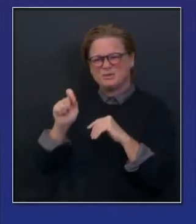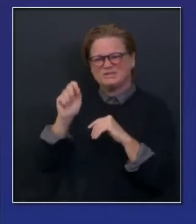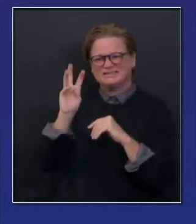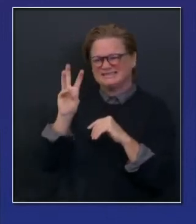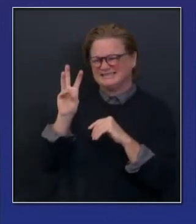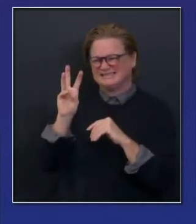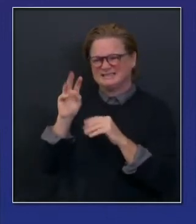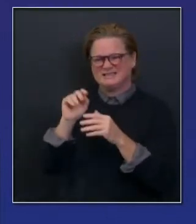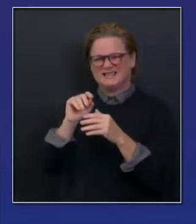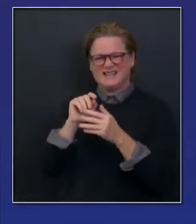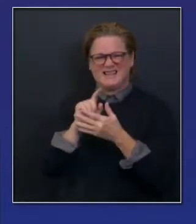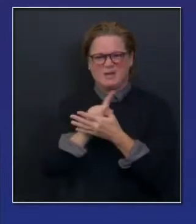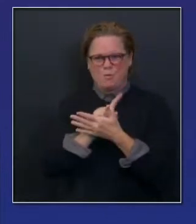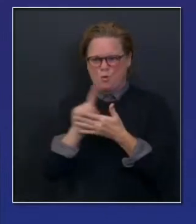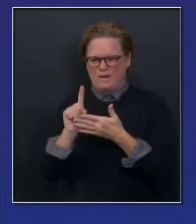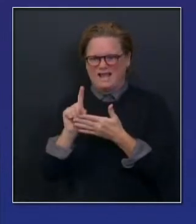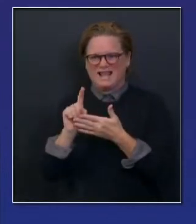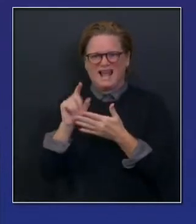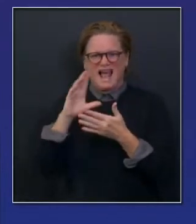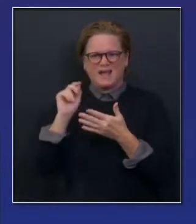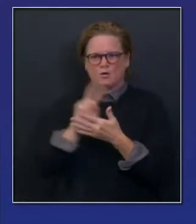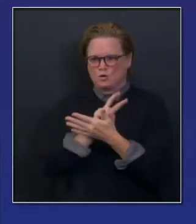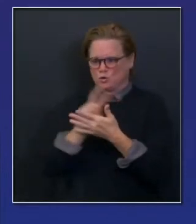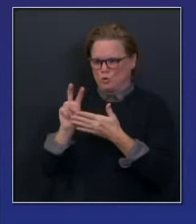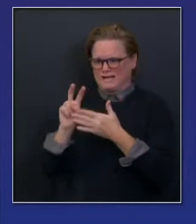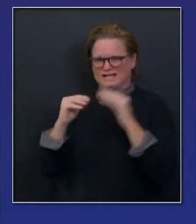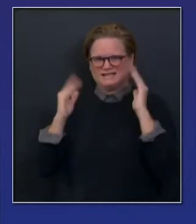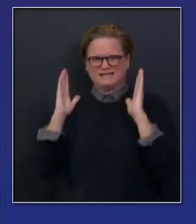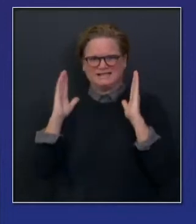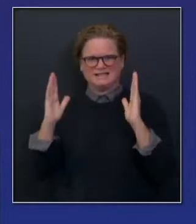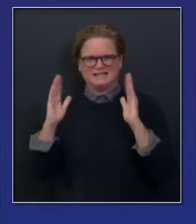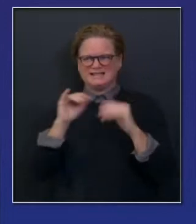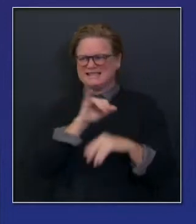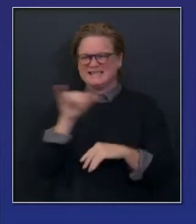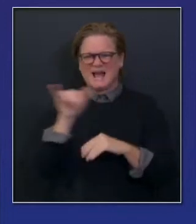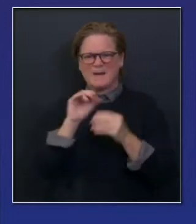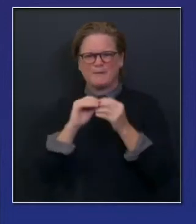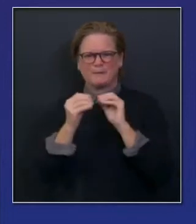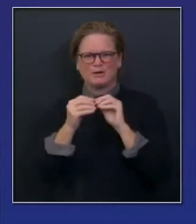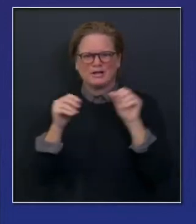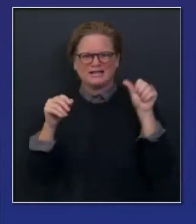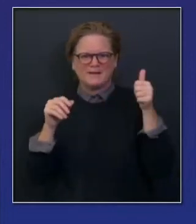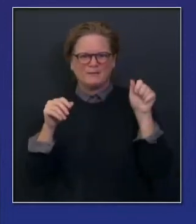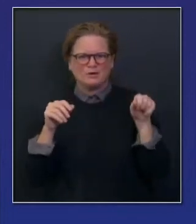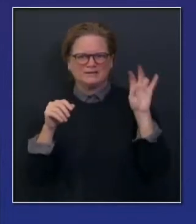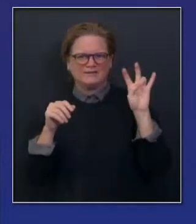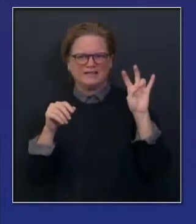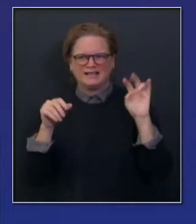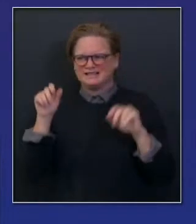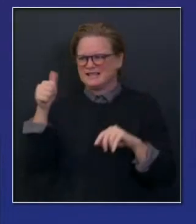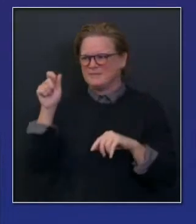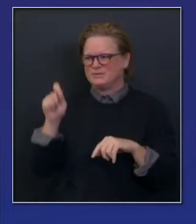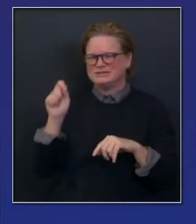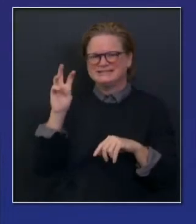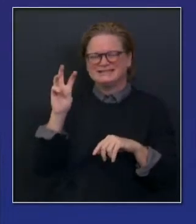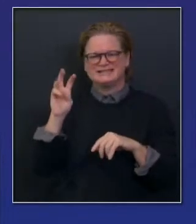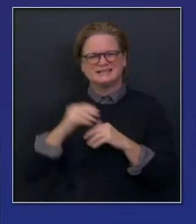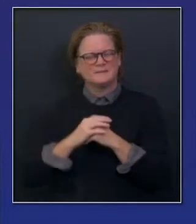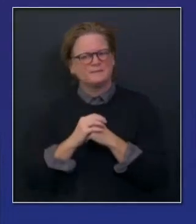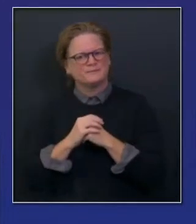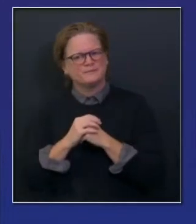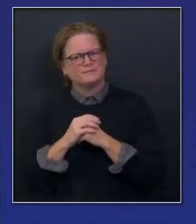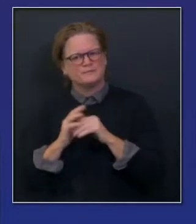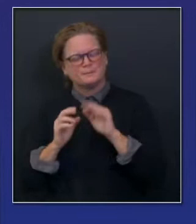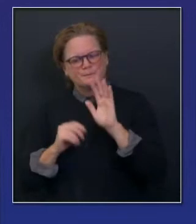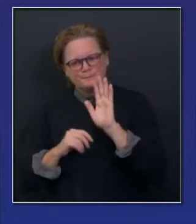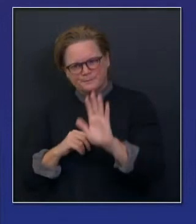One of the things that we are pleased with, increasingly proud of, is the fact we're getting our average daily tests